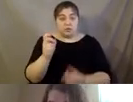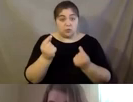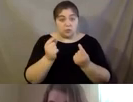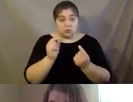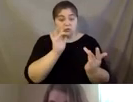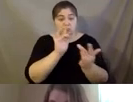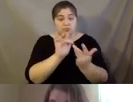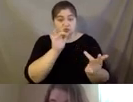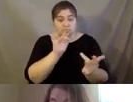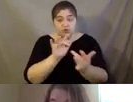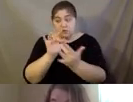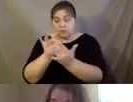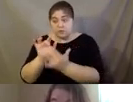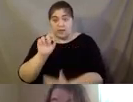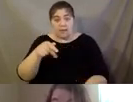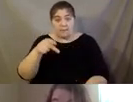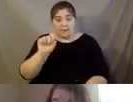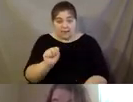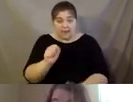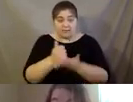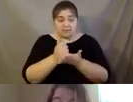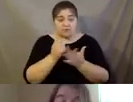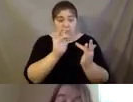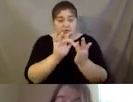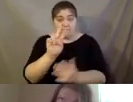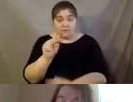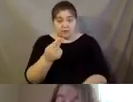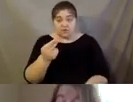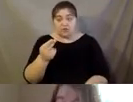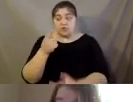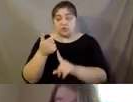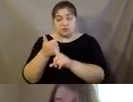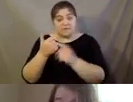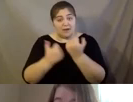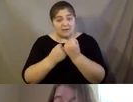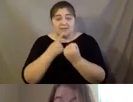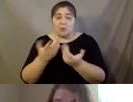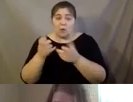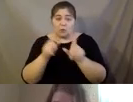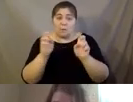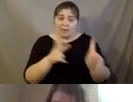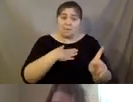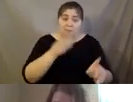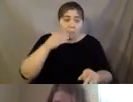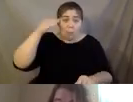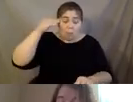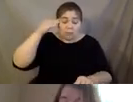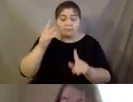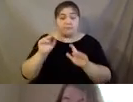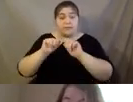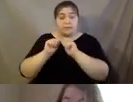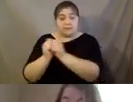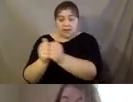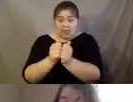get to safety. Jane was self-advocating that she wanted to return to her own home. Together as a team, we were